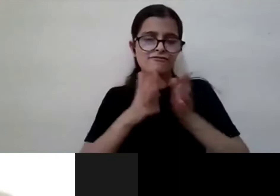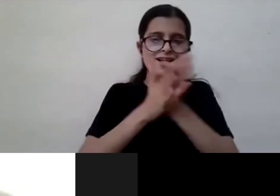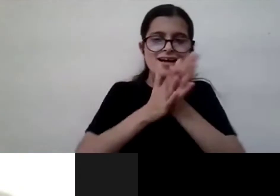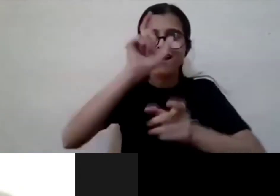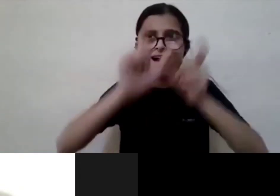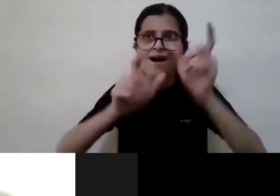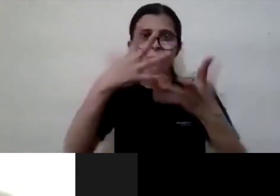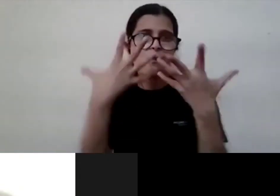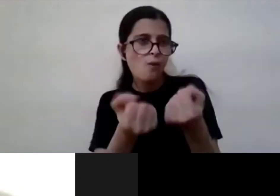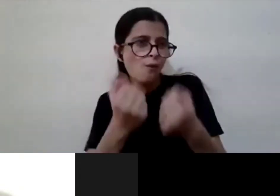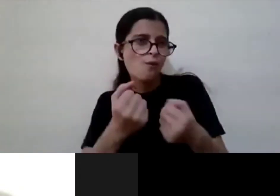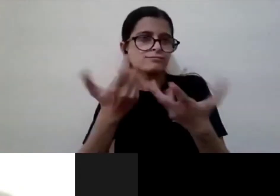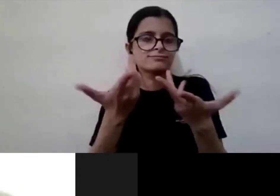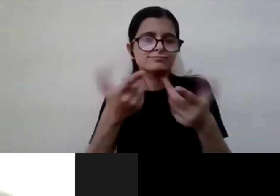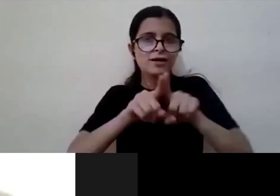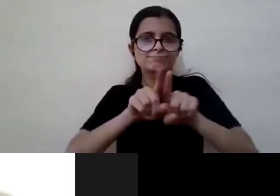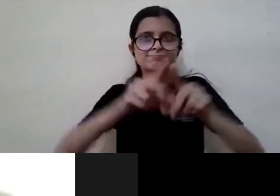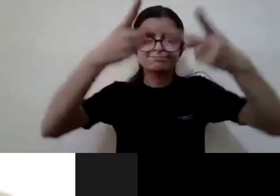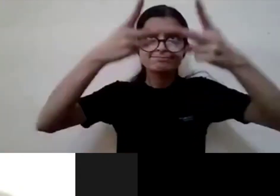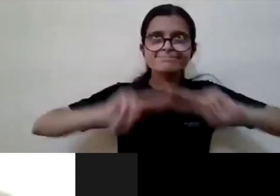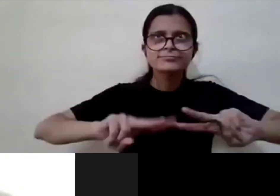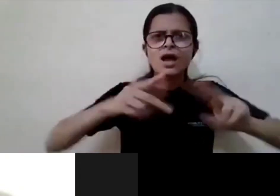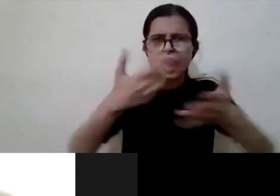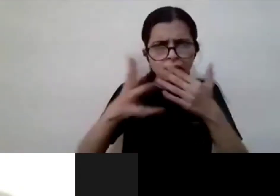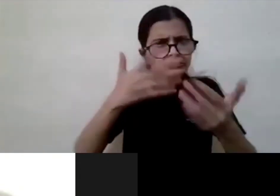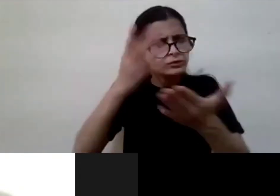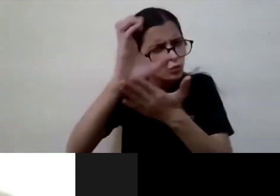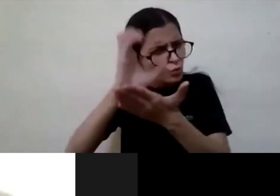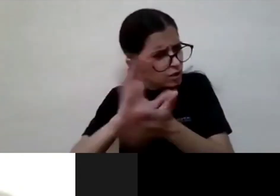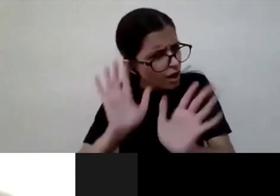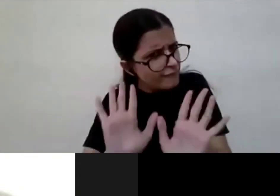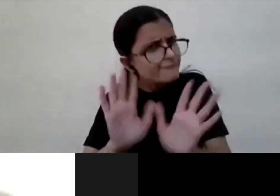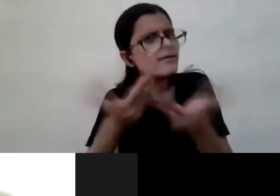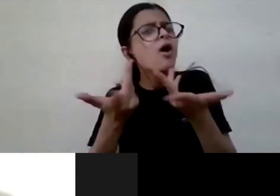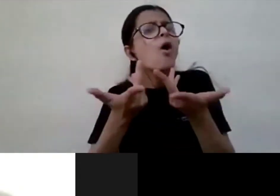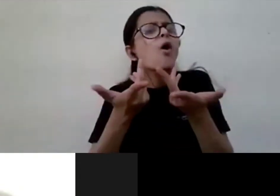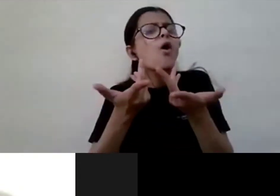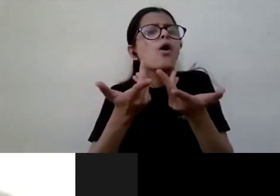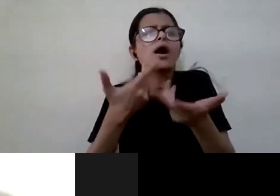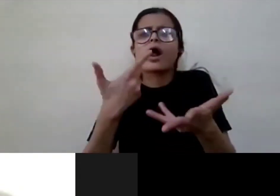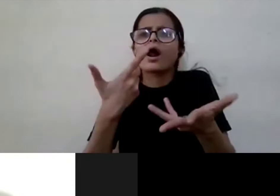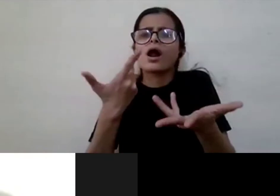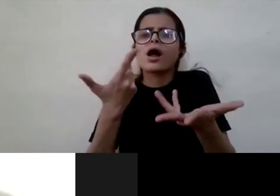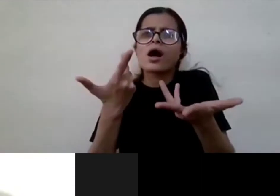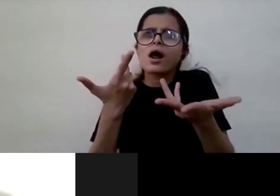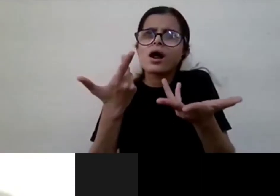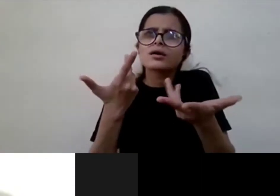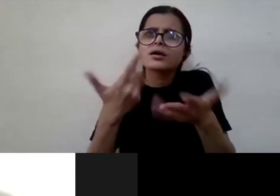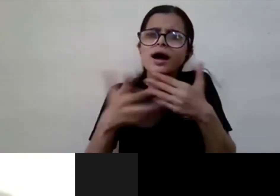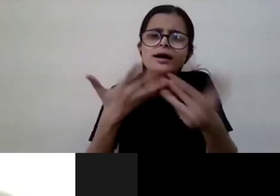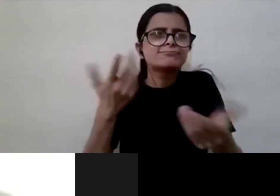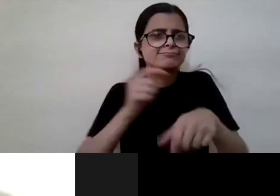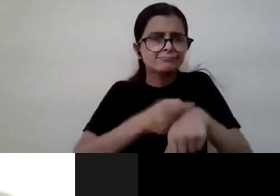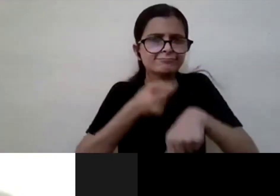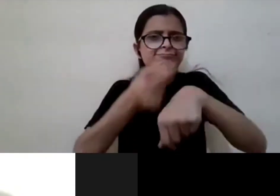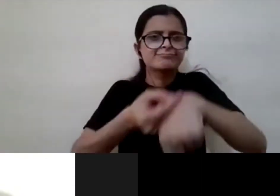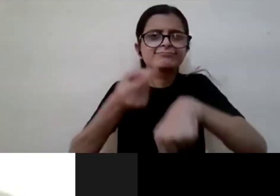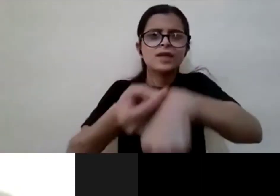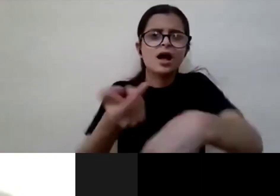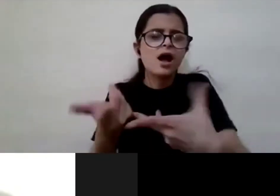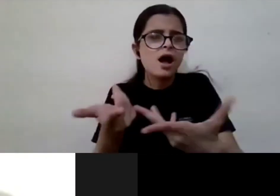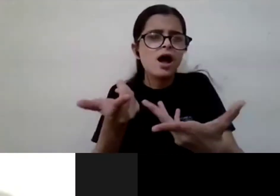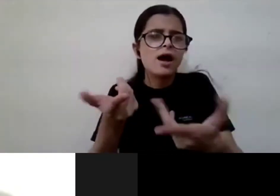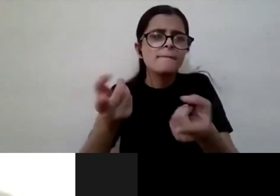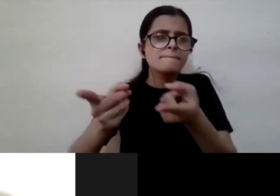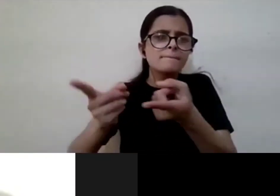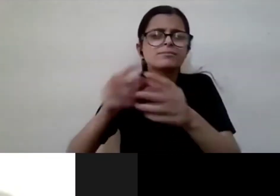uh is by by any course uh permanent course or some uh kind of time to time any um